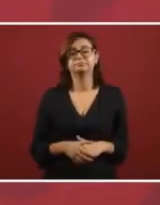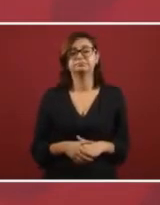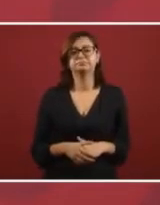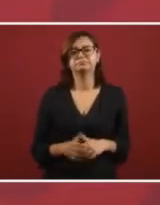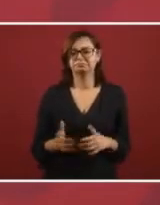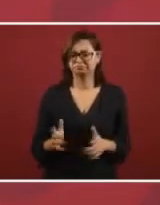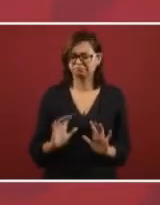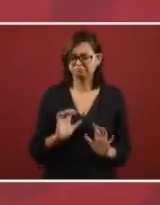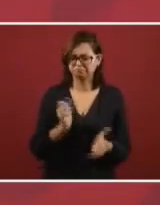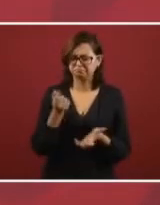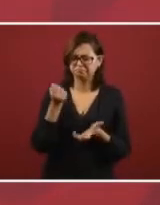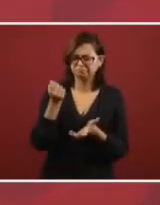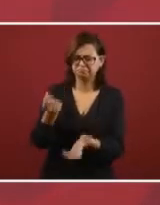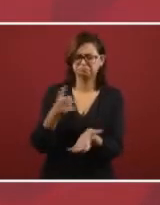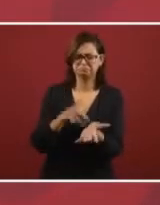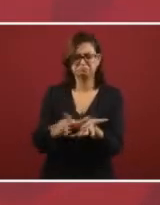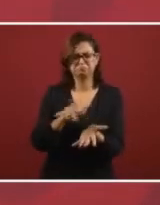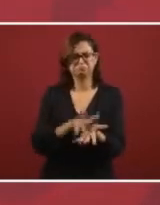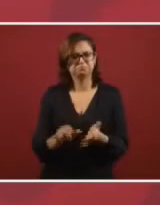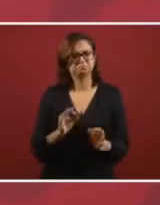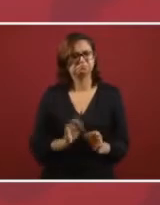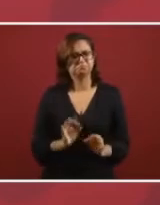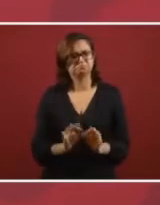and we're investing well